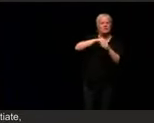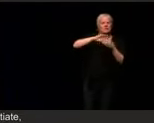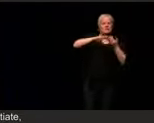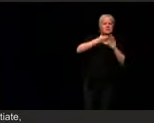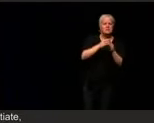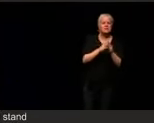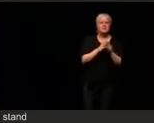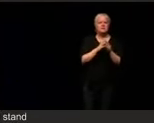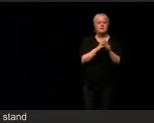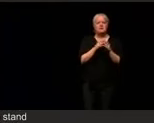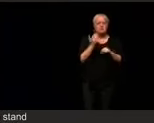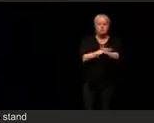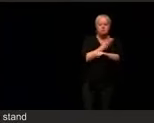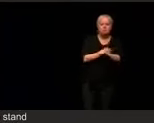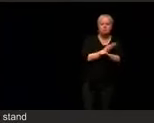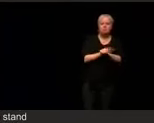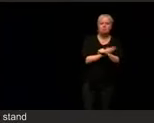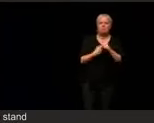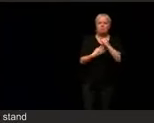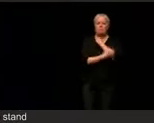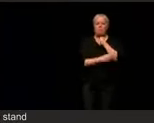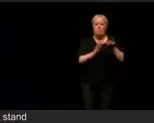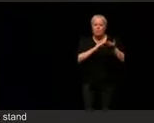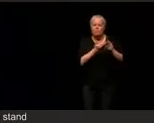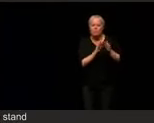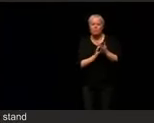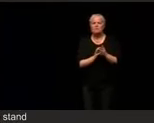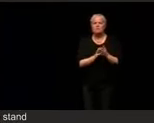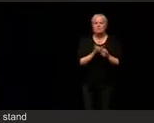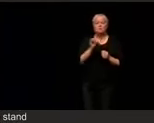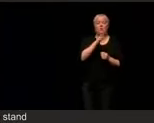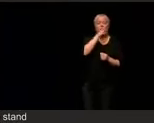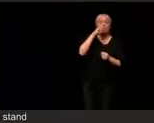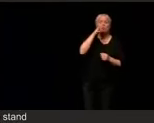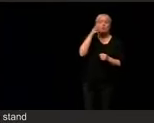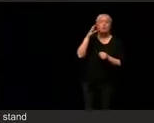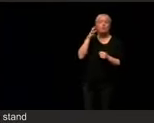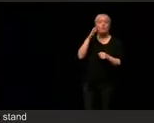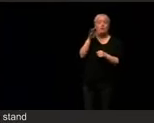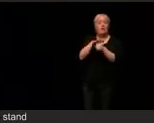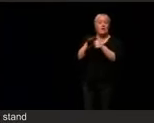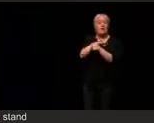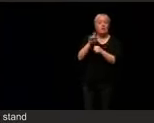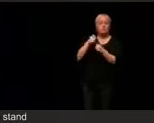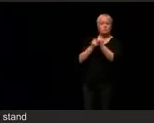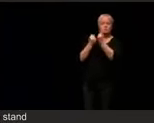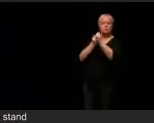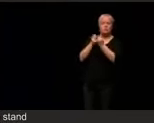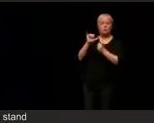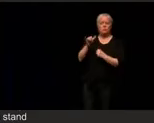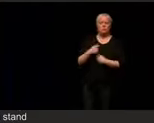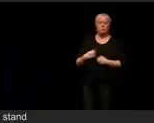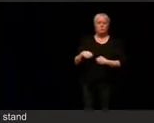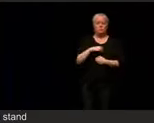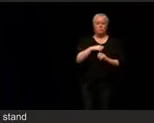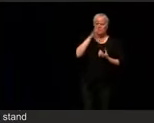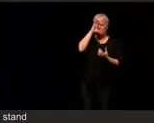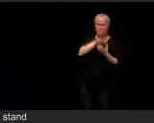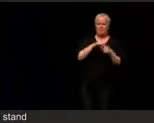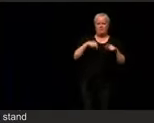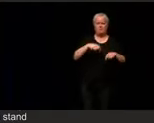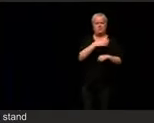communities, and revitalizes rural America. We believe in a country and a state with